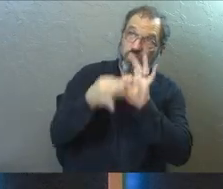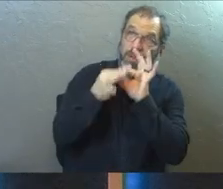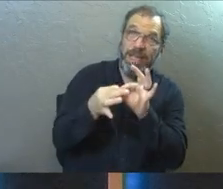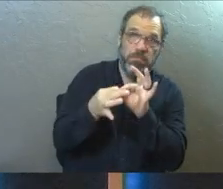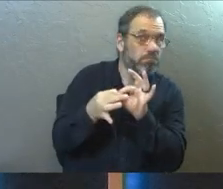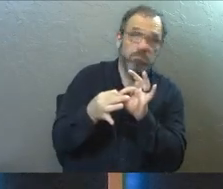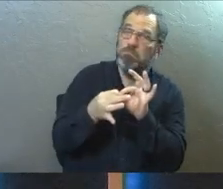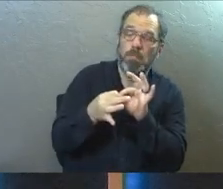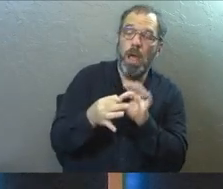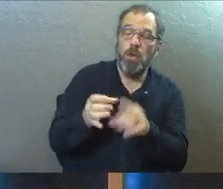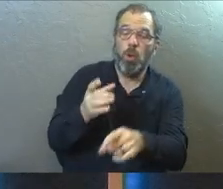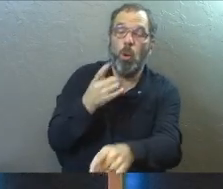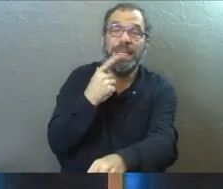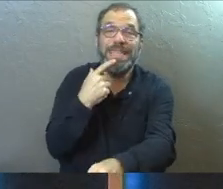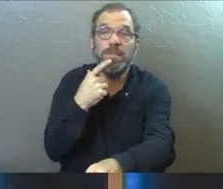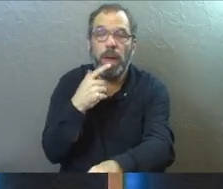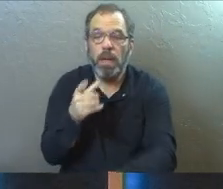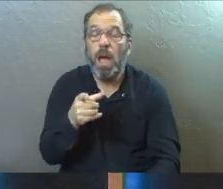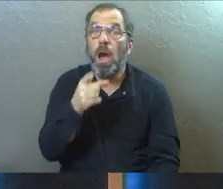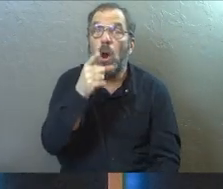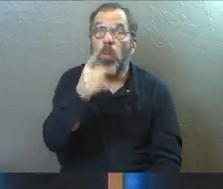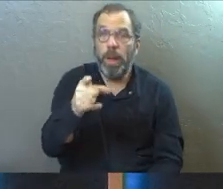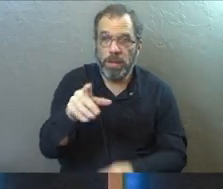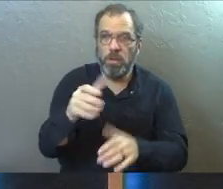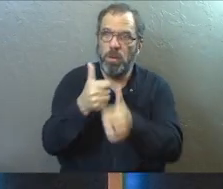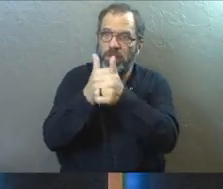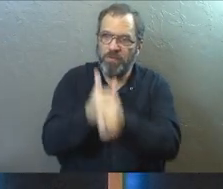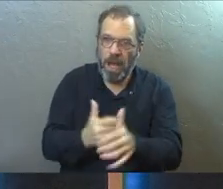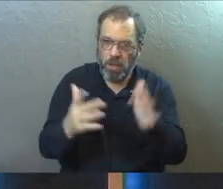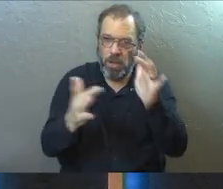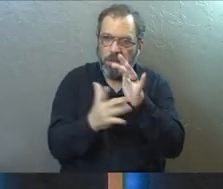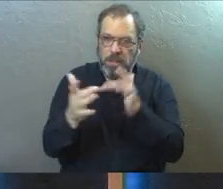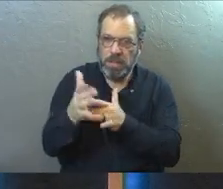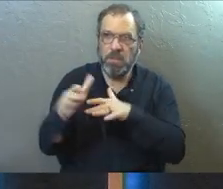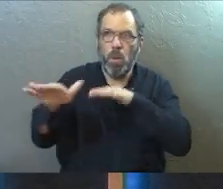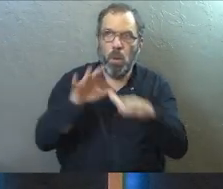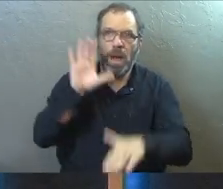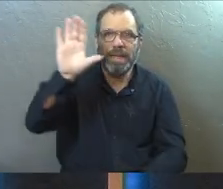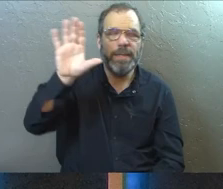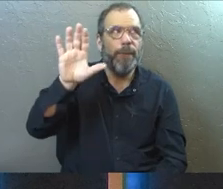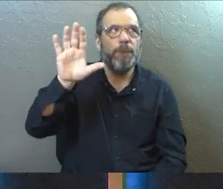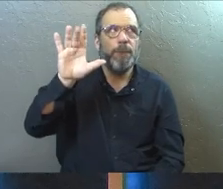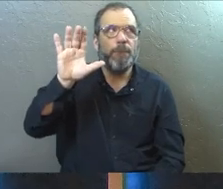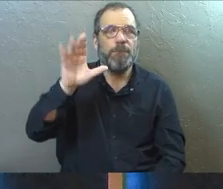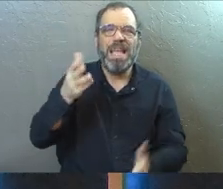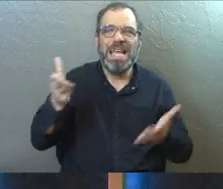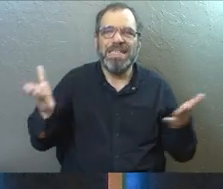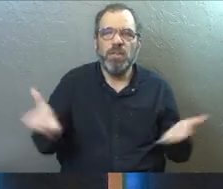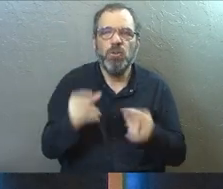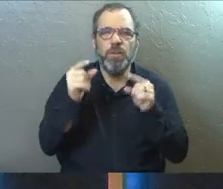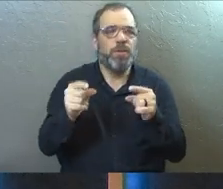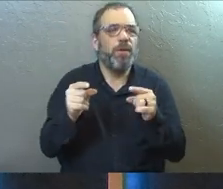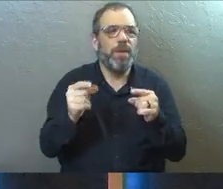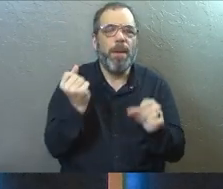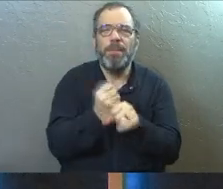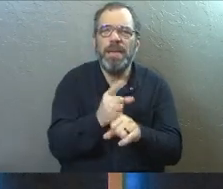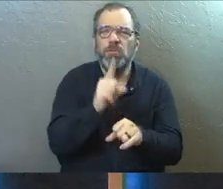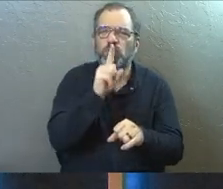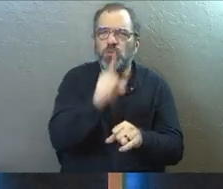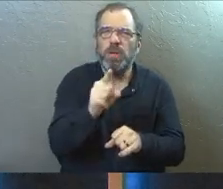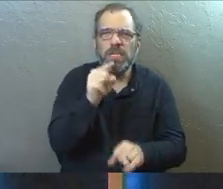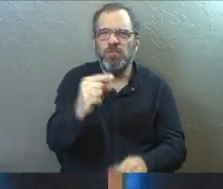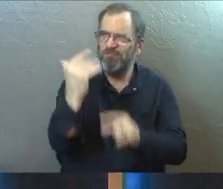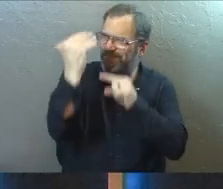God. What he's saying is, when you walk as a Jesus follower, it encourages you, it assures